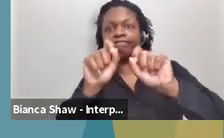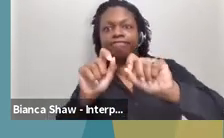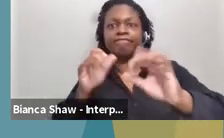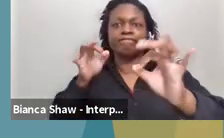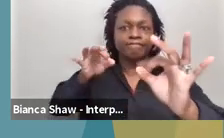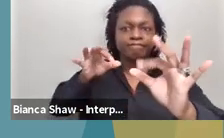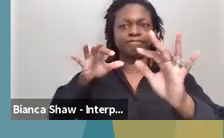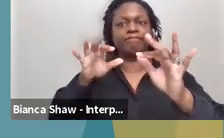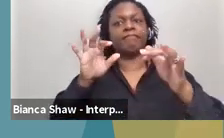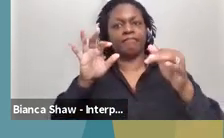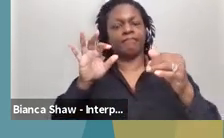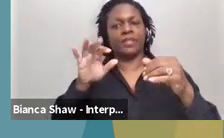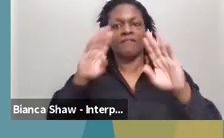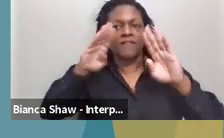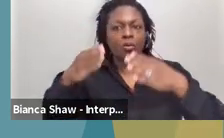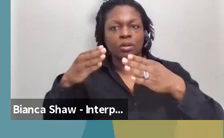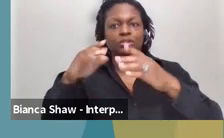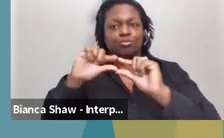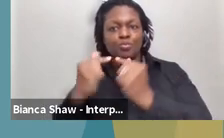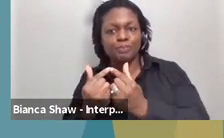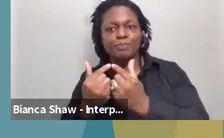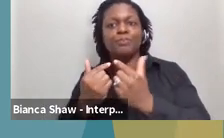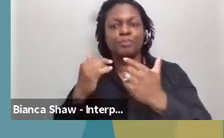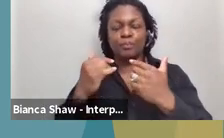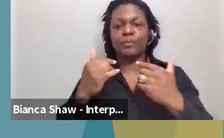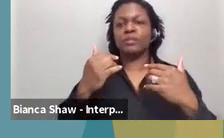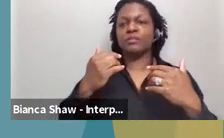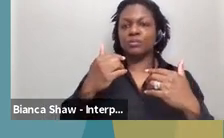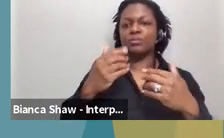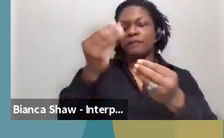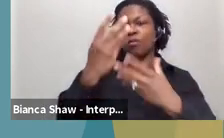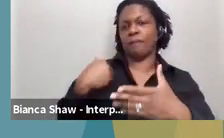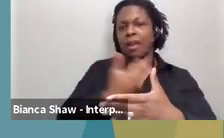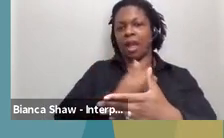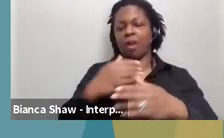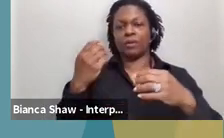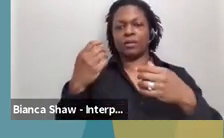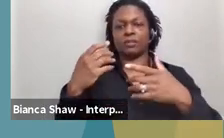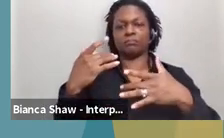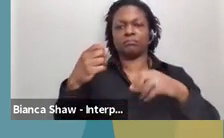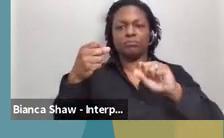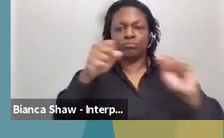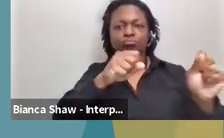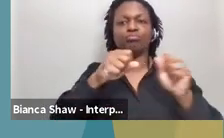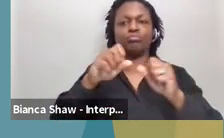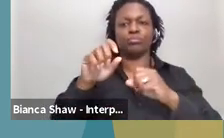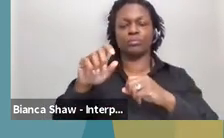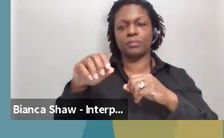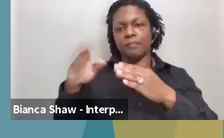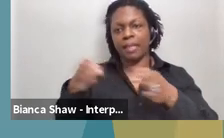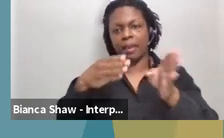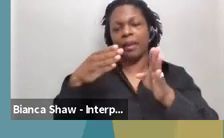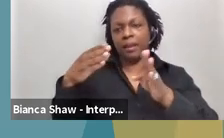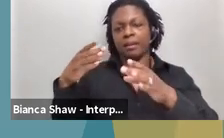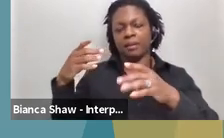collect data and research on helping inform our strategic plan over the next three years. And so that is our main focus